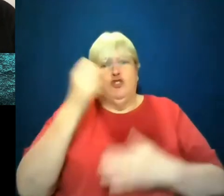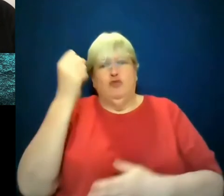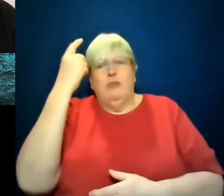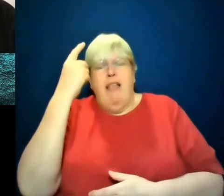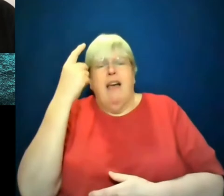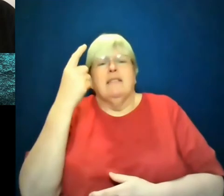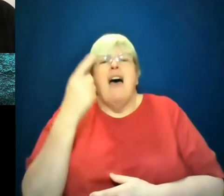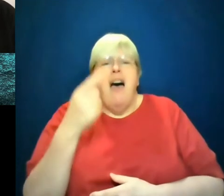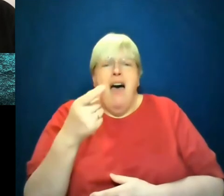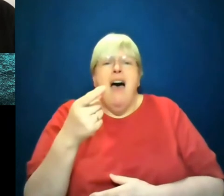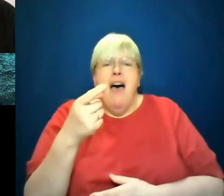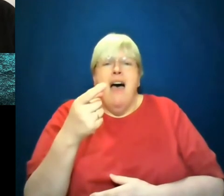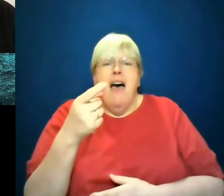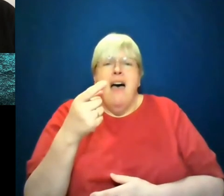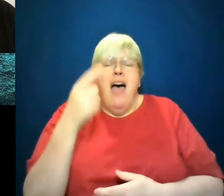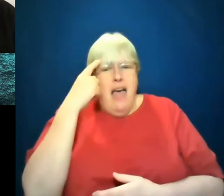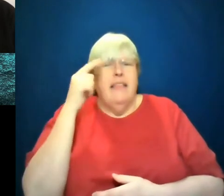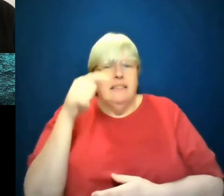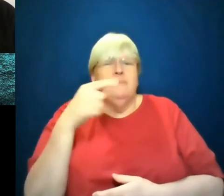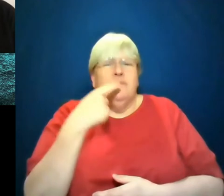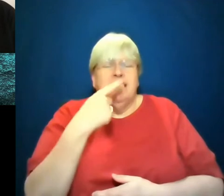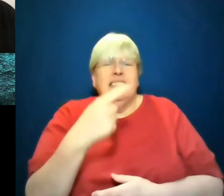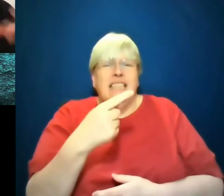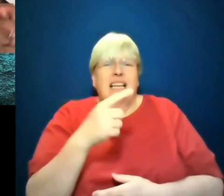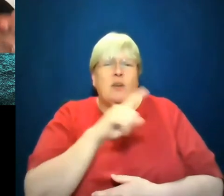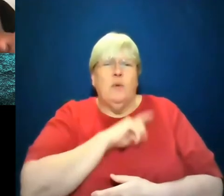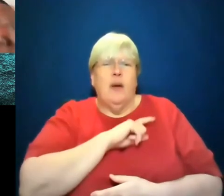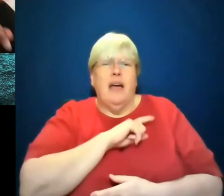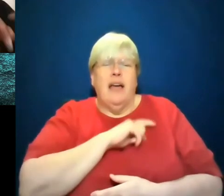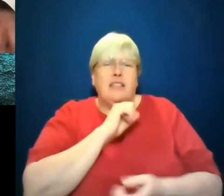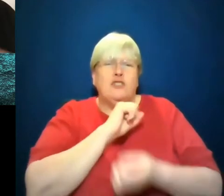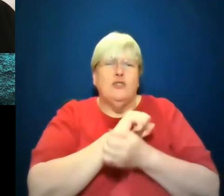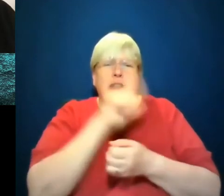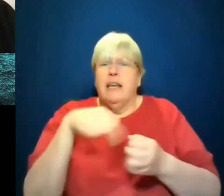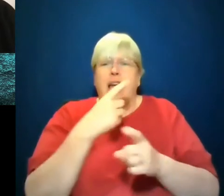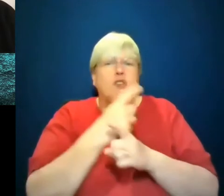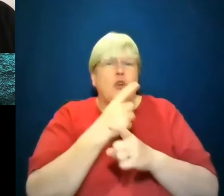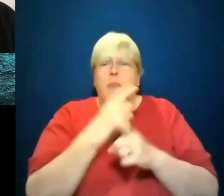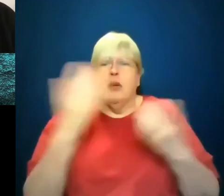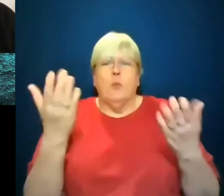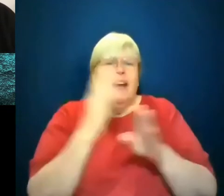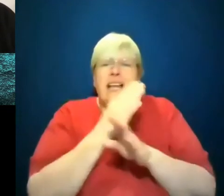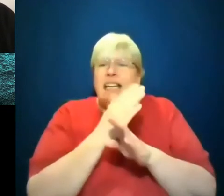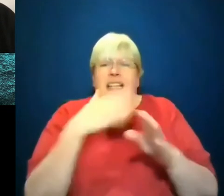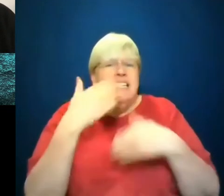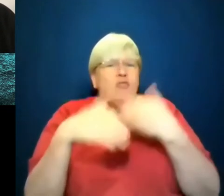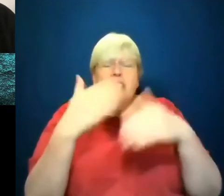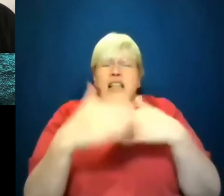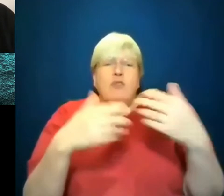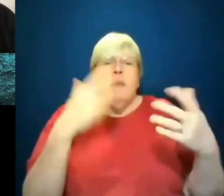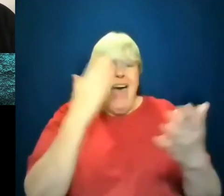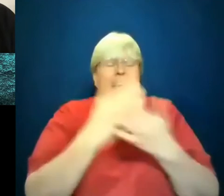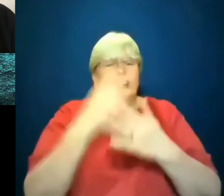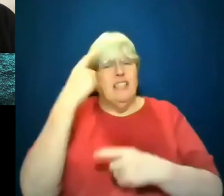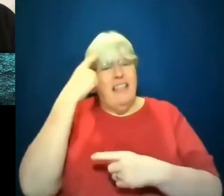it and alluded to their reasons security-wise why she can't talk about where they were hidden and all this kind of stuff. But I actually think this